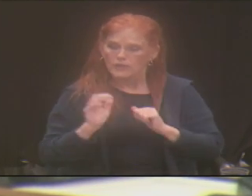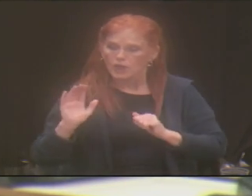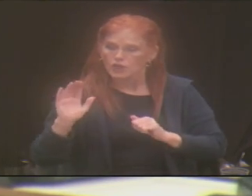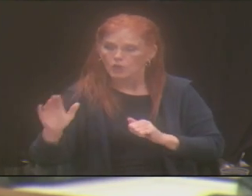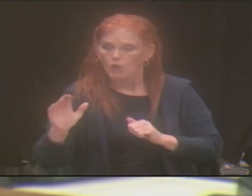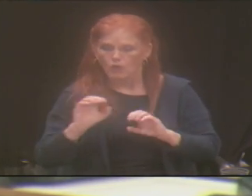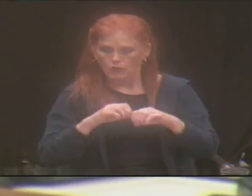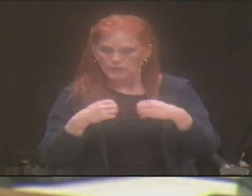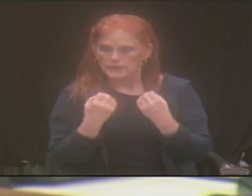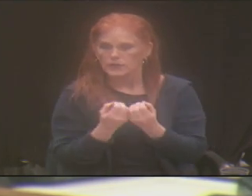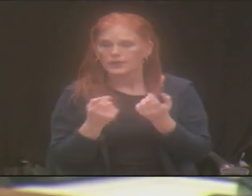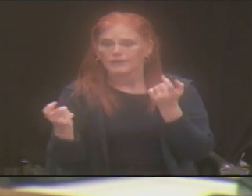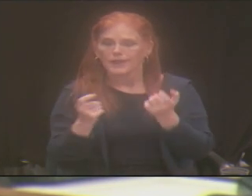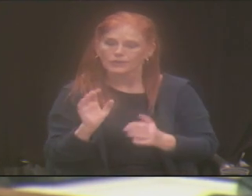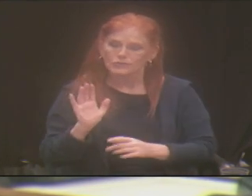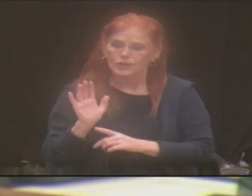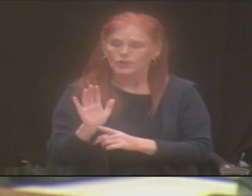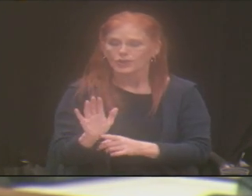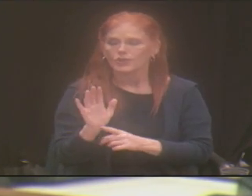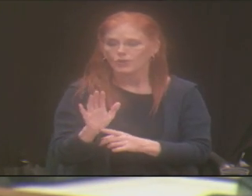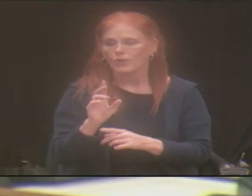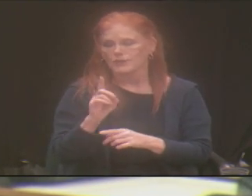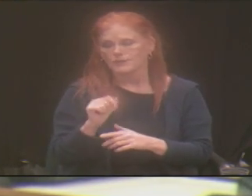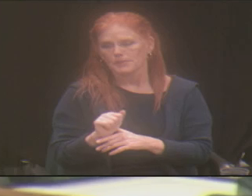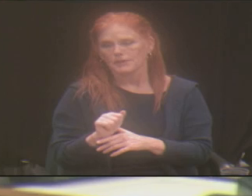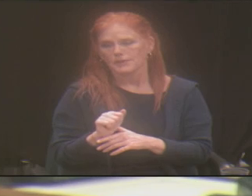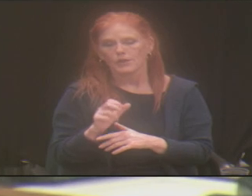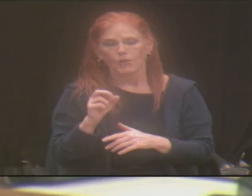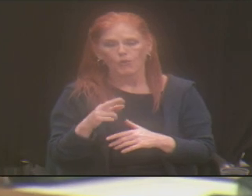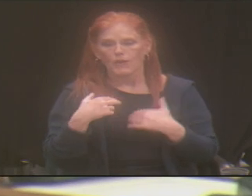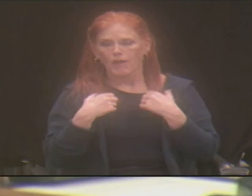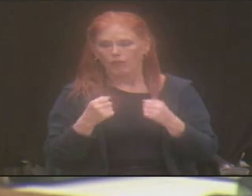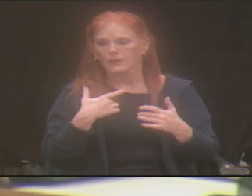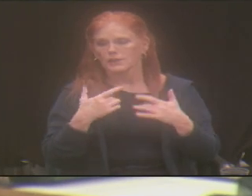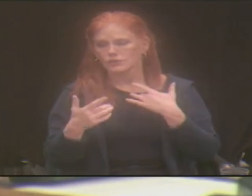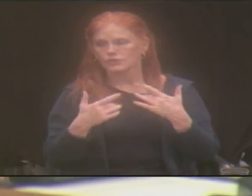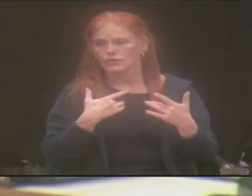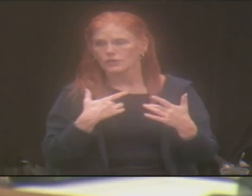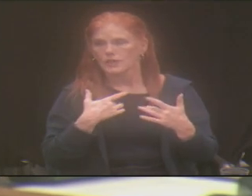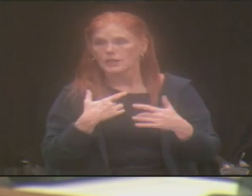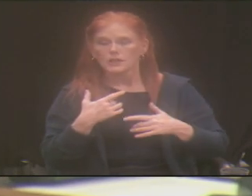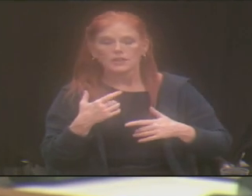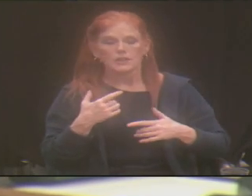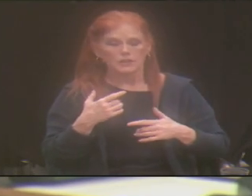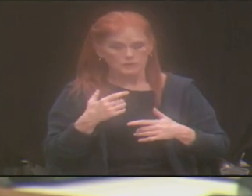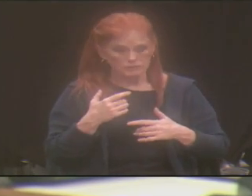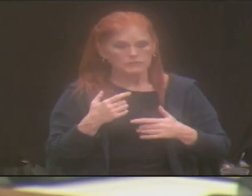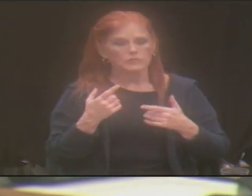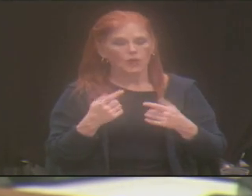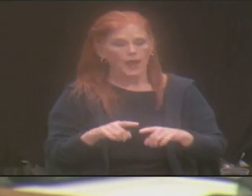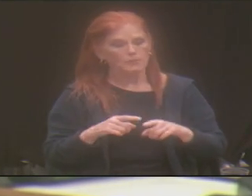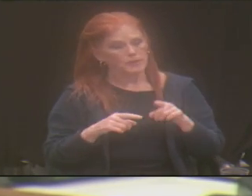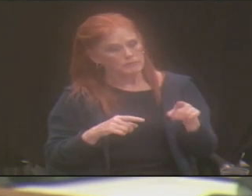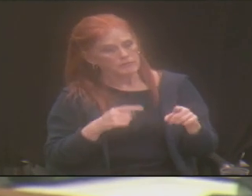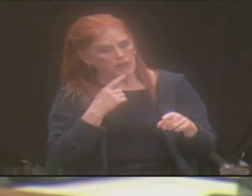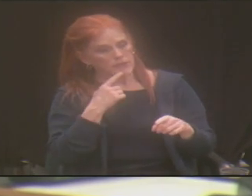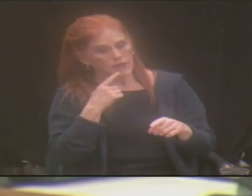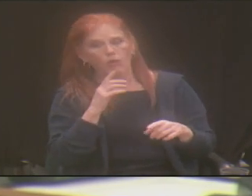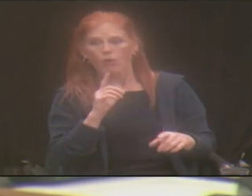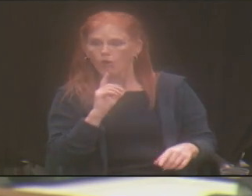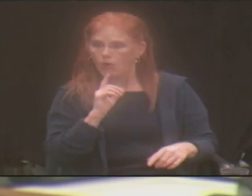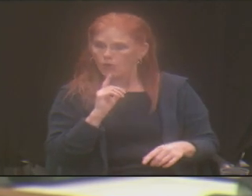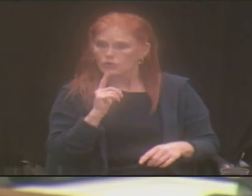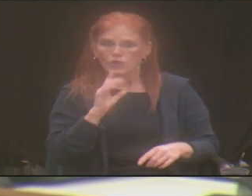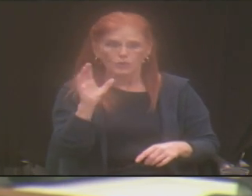that handles your disability or health concern. And so what we did is they said, sure, we have been looking